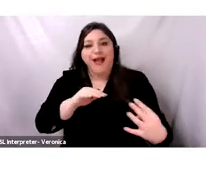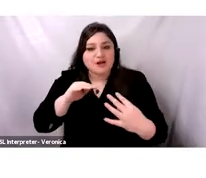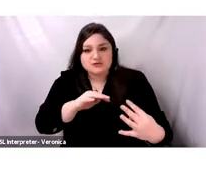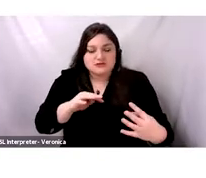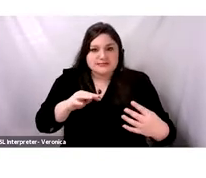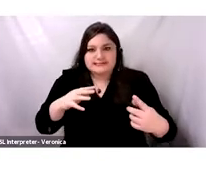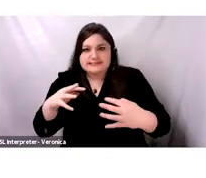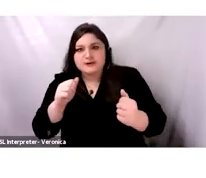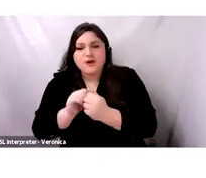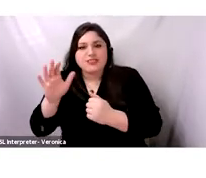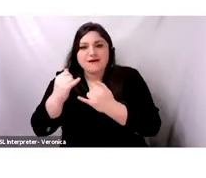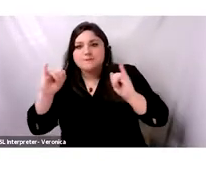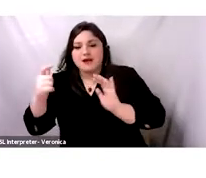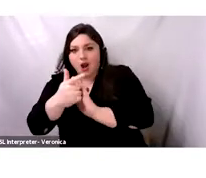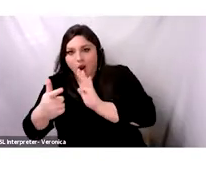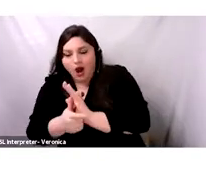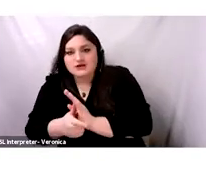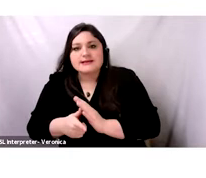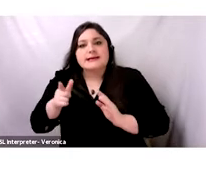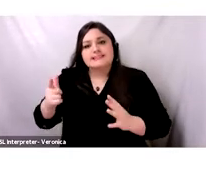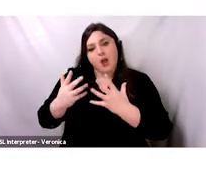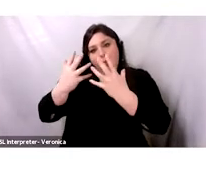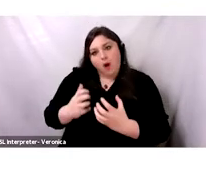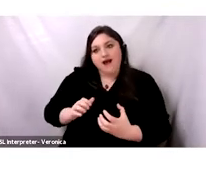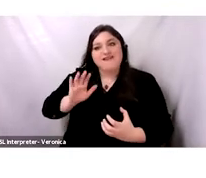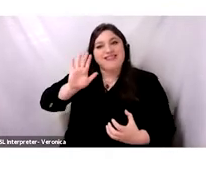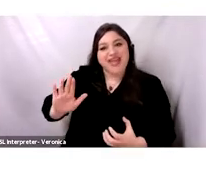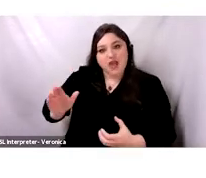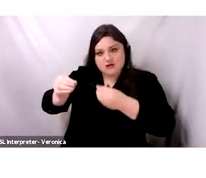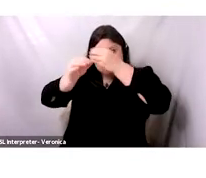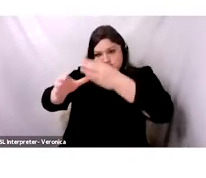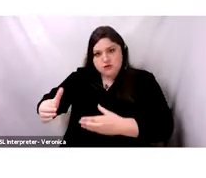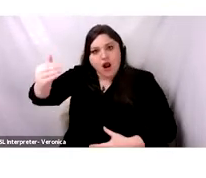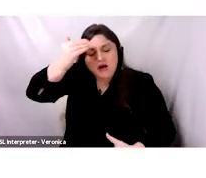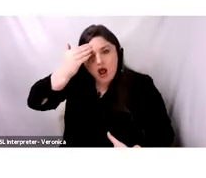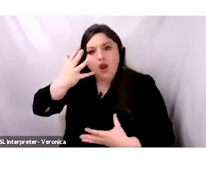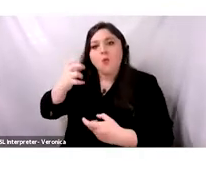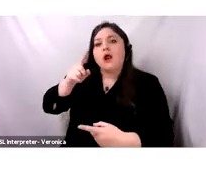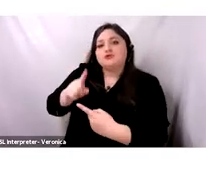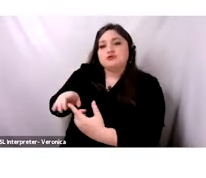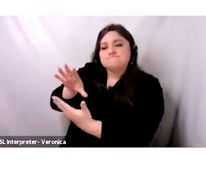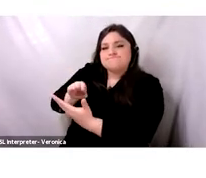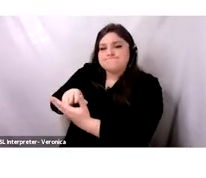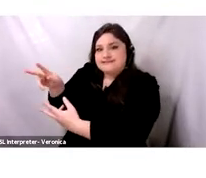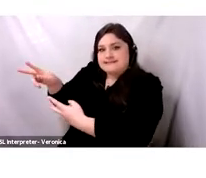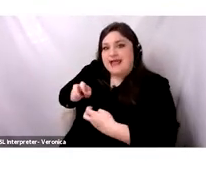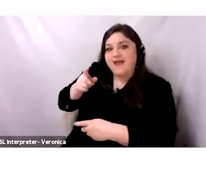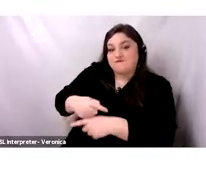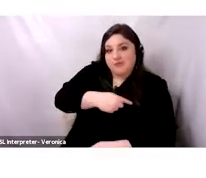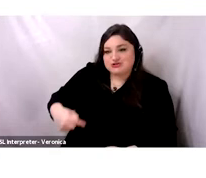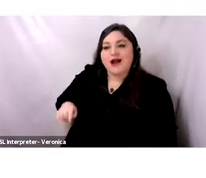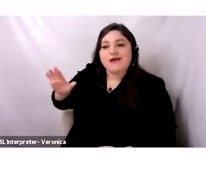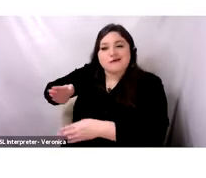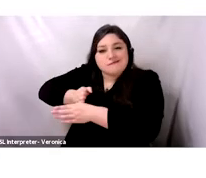Chinese the know-how of how to produce cheaper paper. Europe back then,